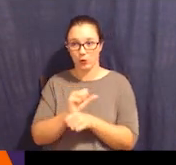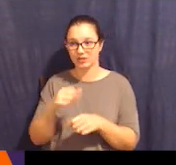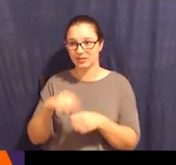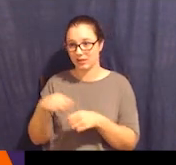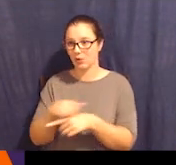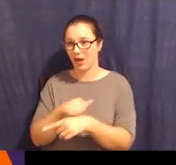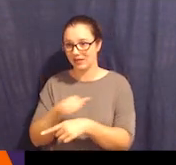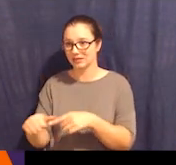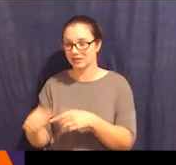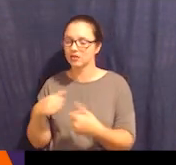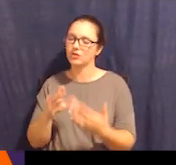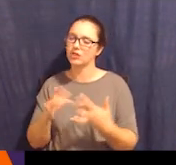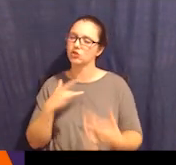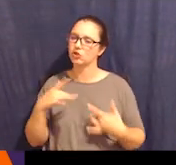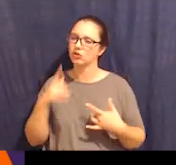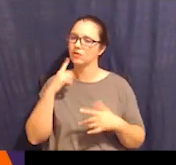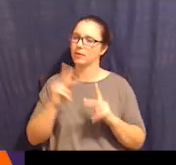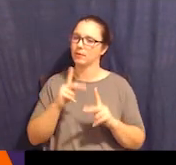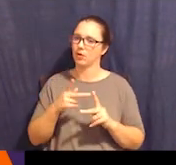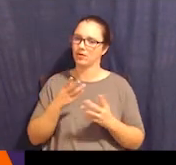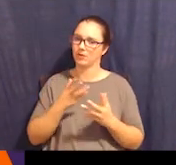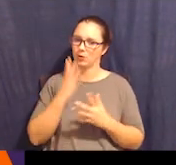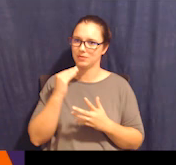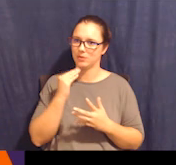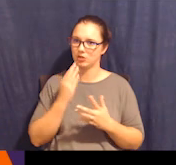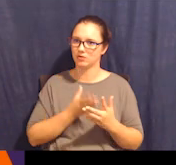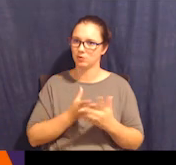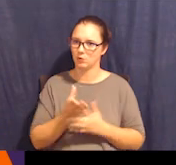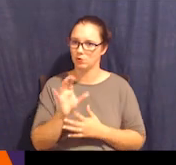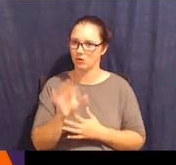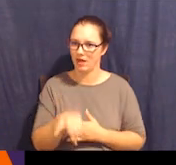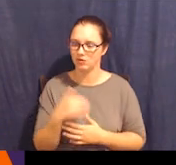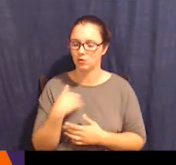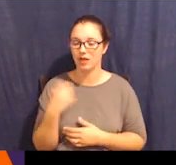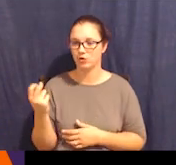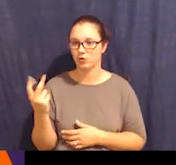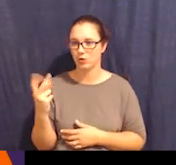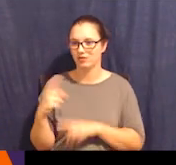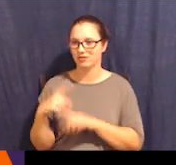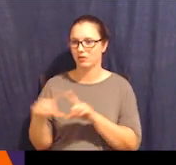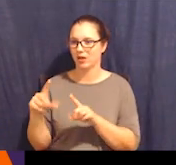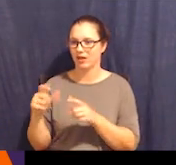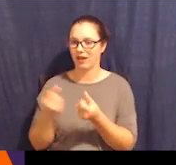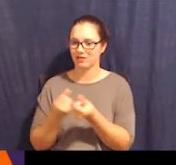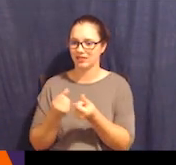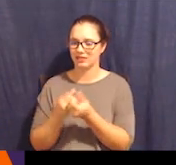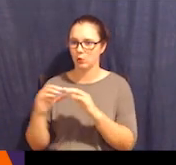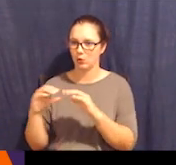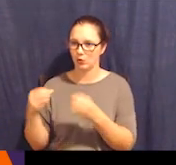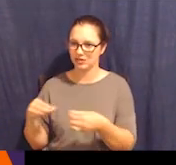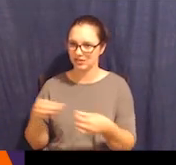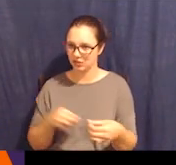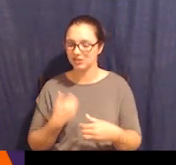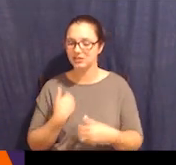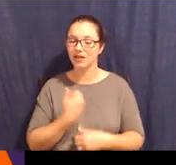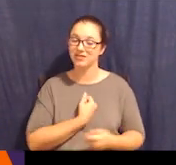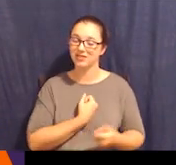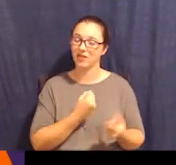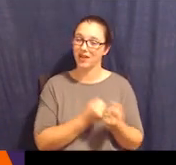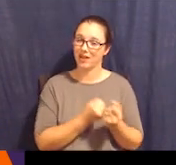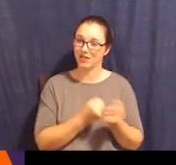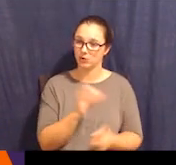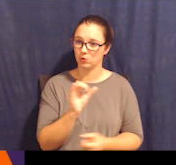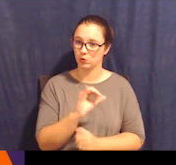12 different advocacy organizations. We also have self-advocates. So people with disabilities who are advocating for themselves in their community.